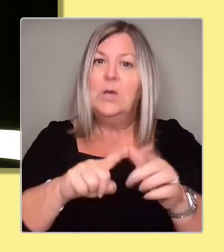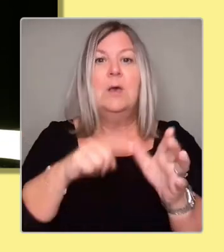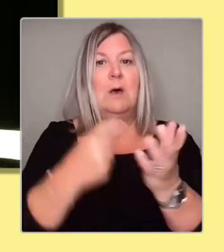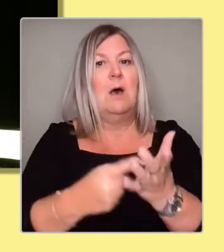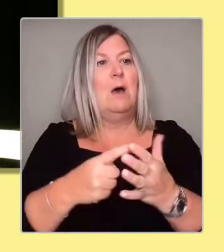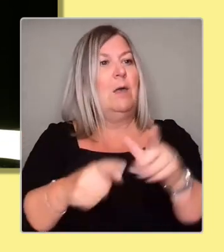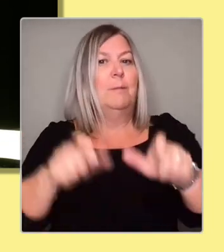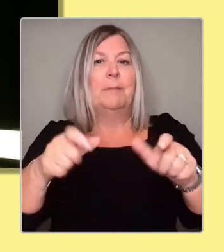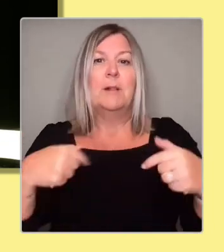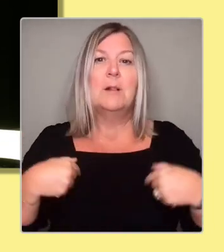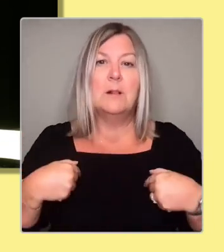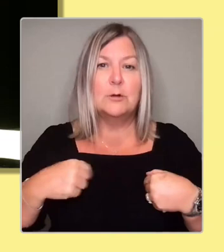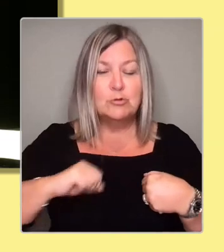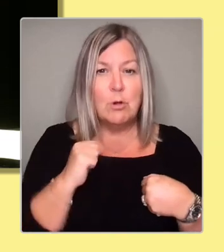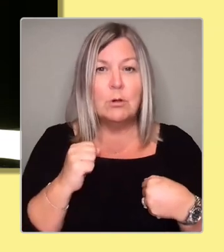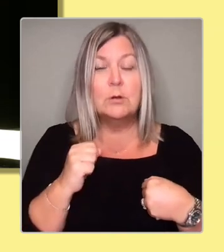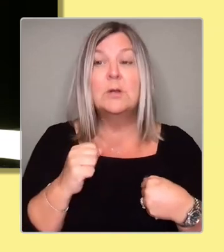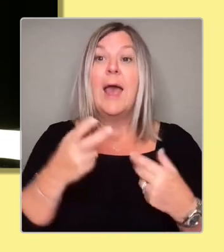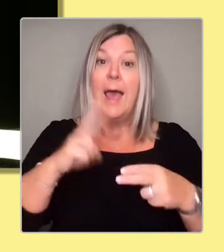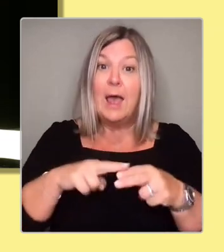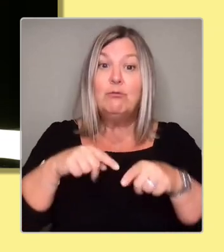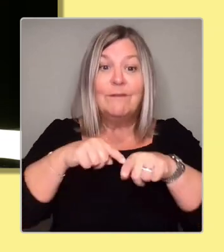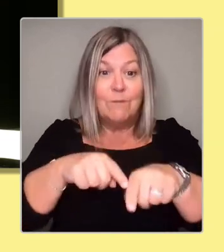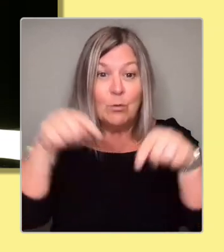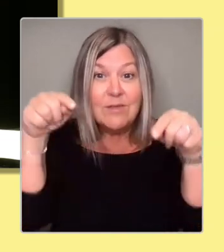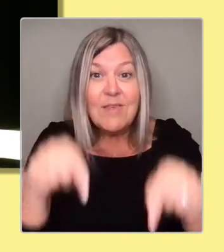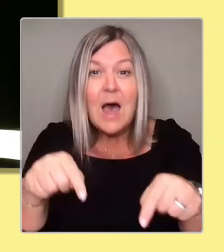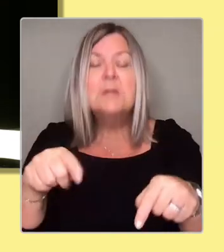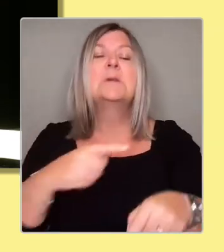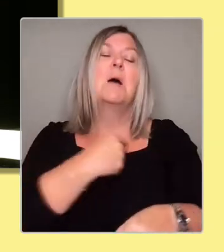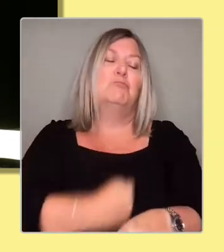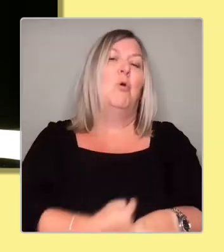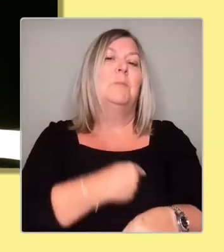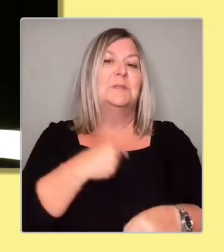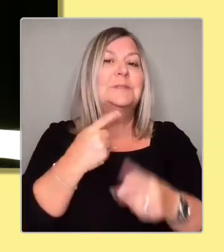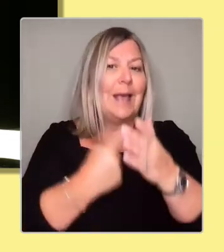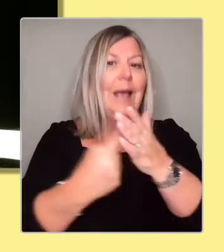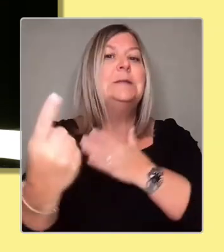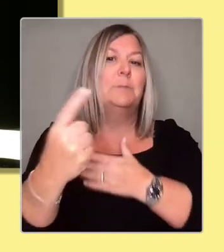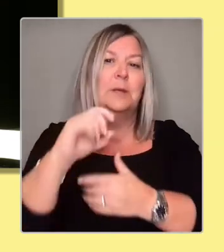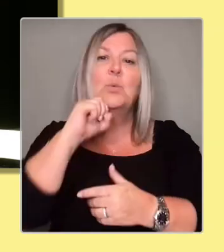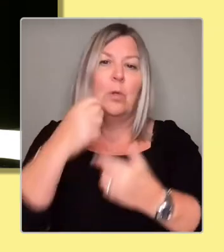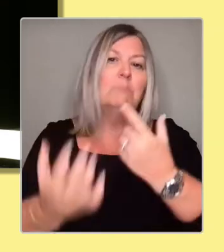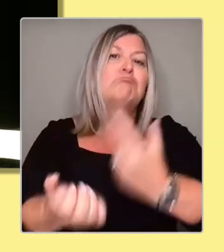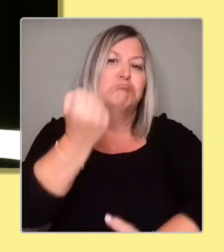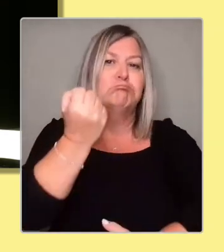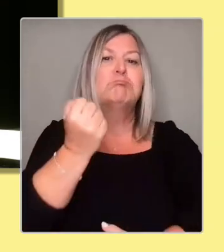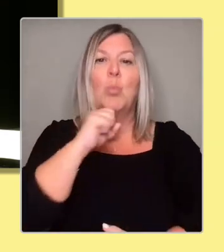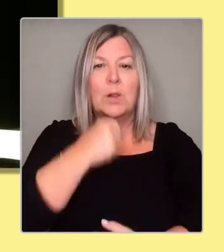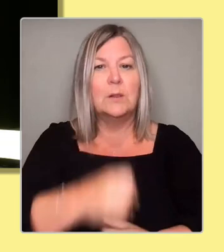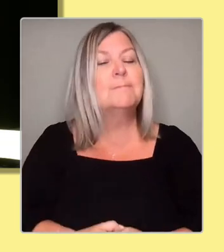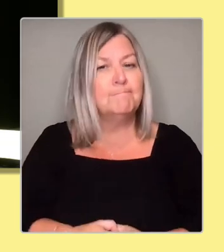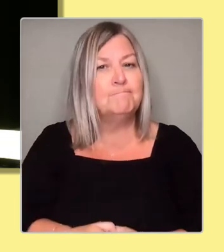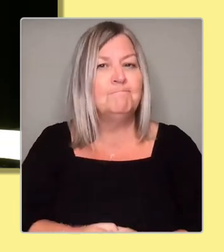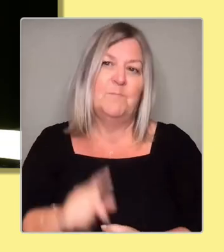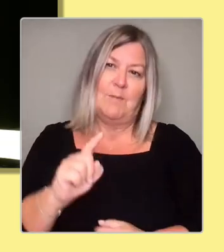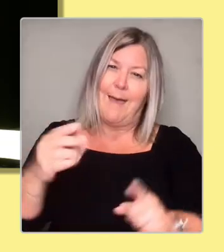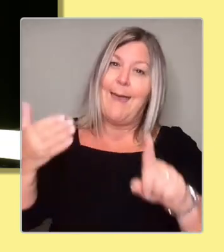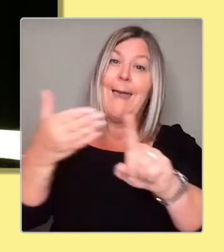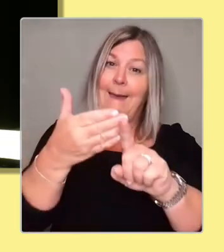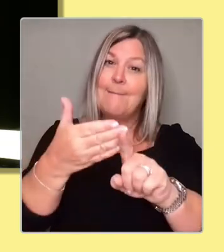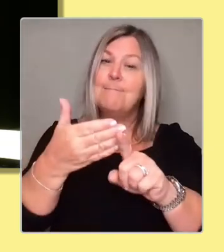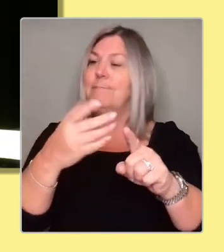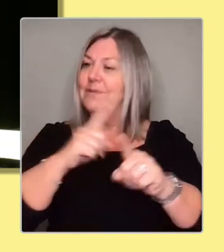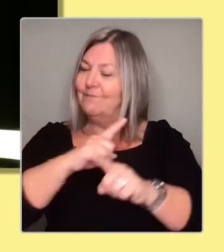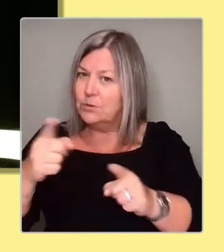independence will come. And that is what I aim to do as leader, as First Minister, to stand